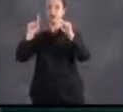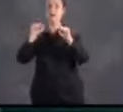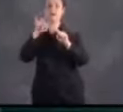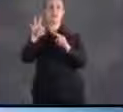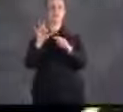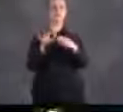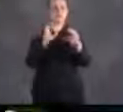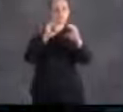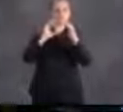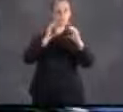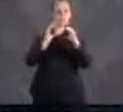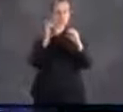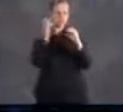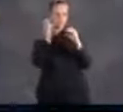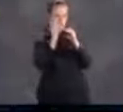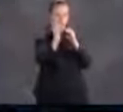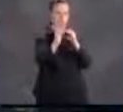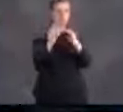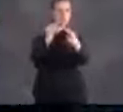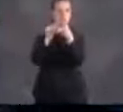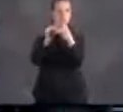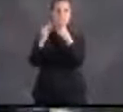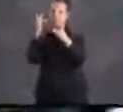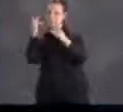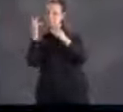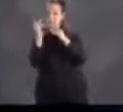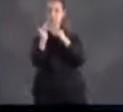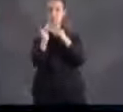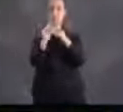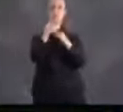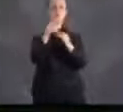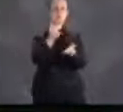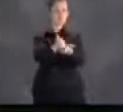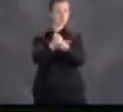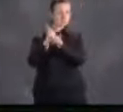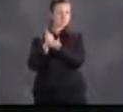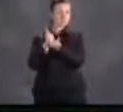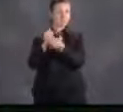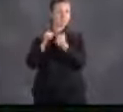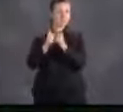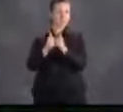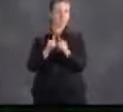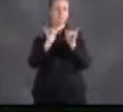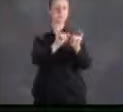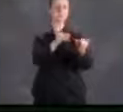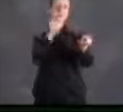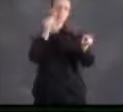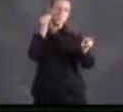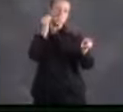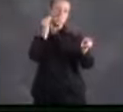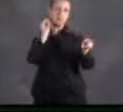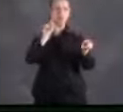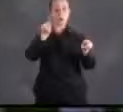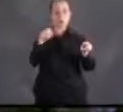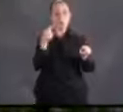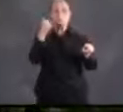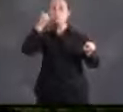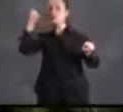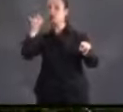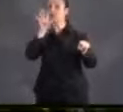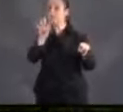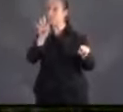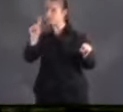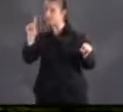effectively if emergency channels and roadways are clear. You can help by staying in your home and only